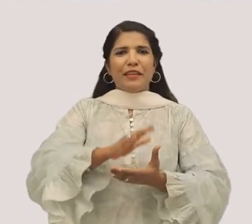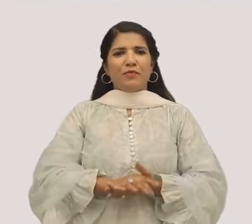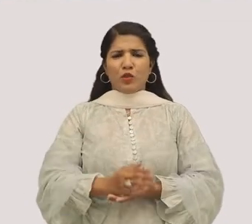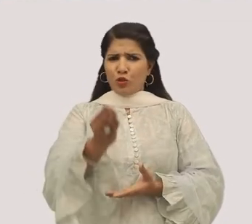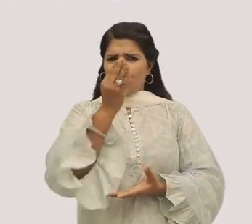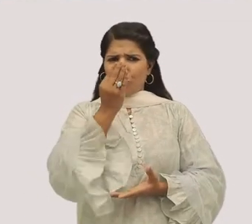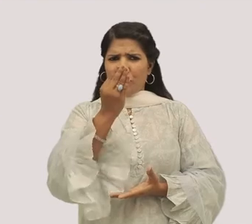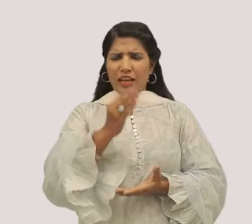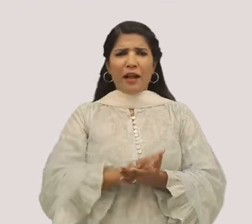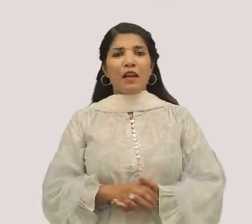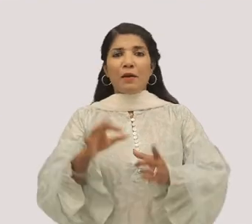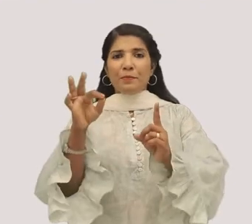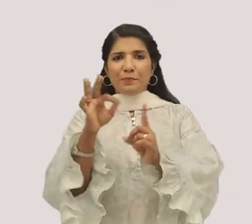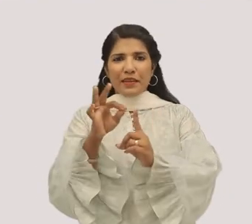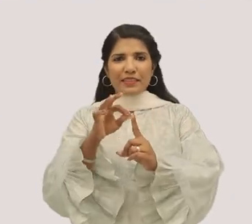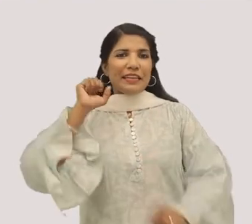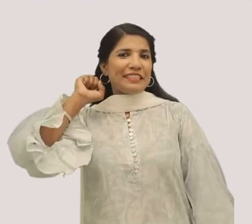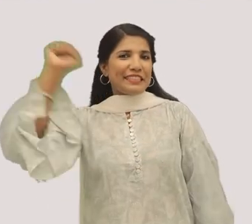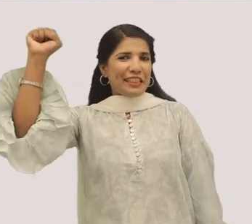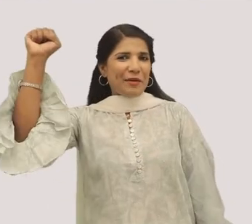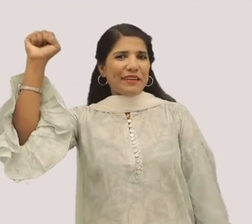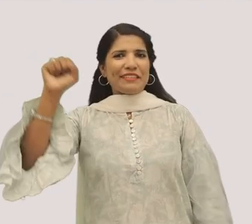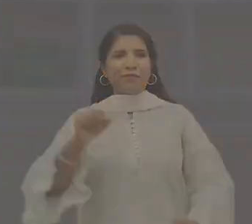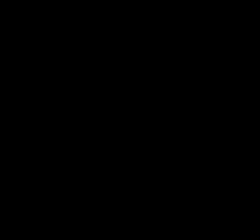all. Shukriya and Pakistan Zindabad.